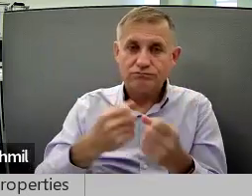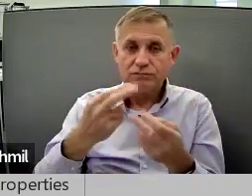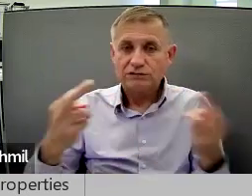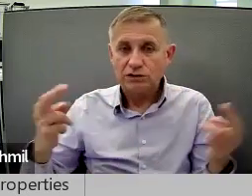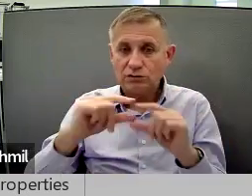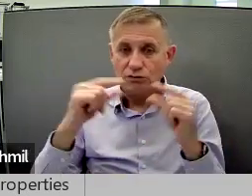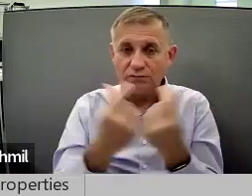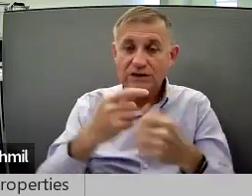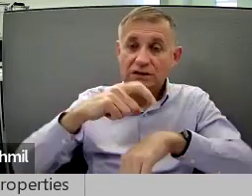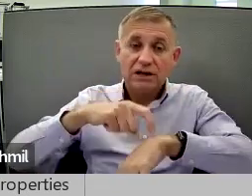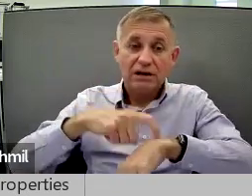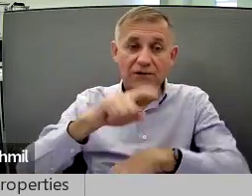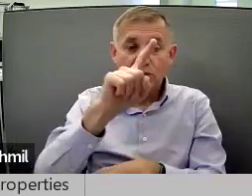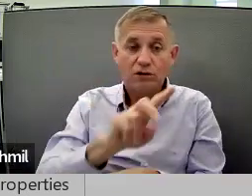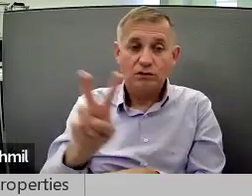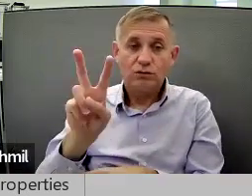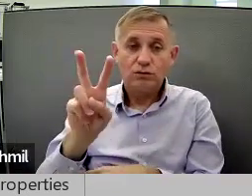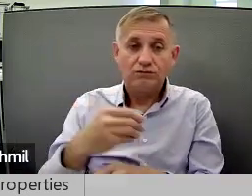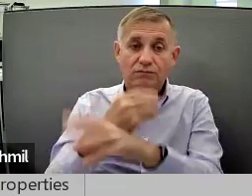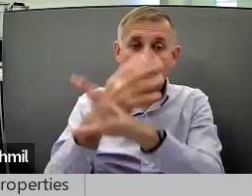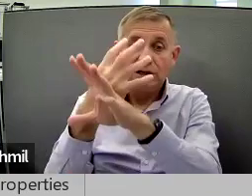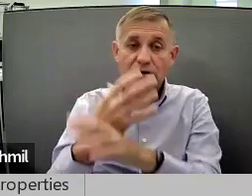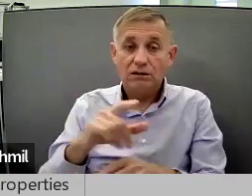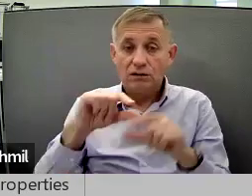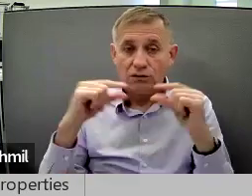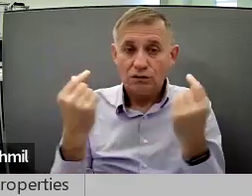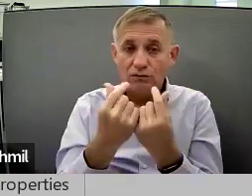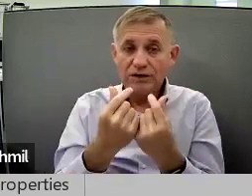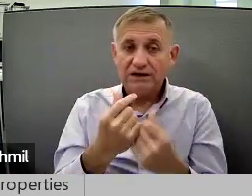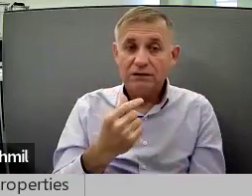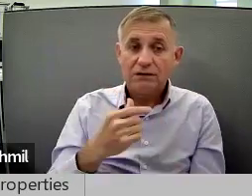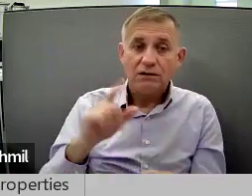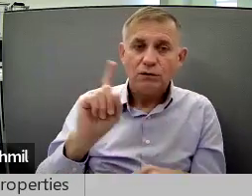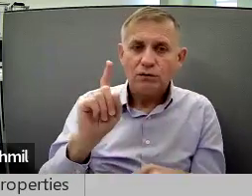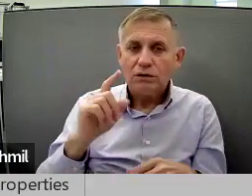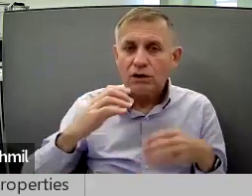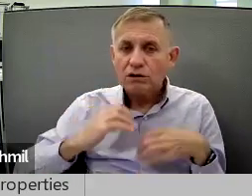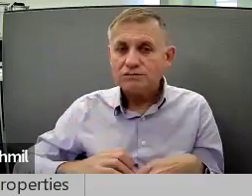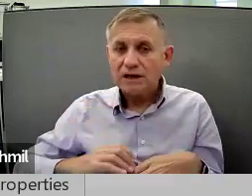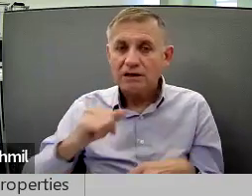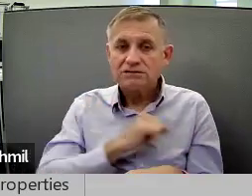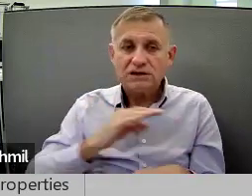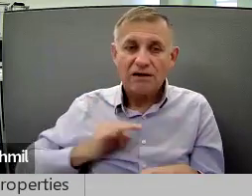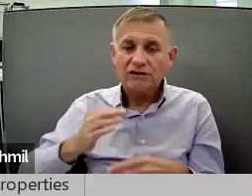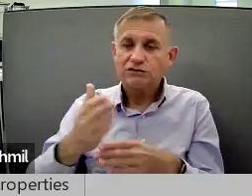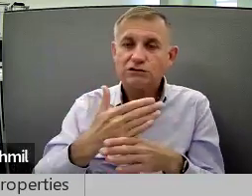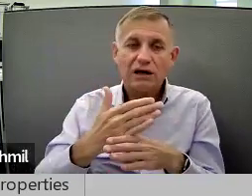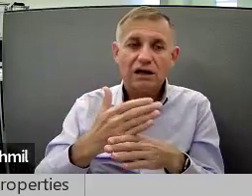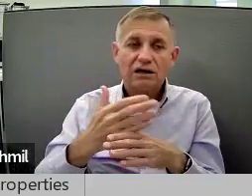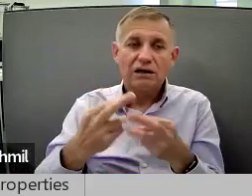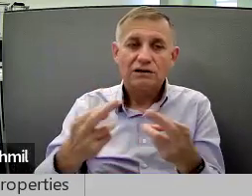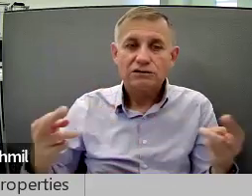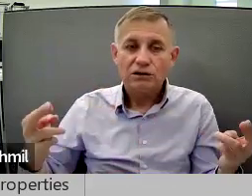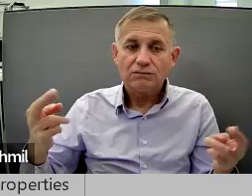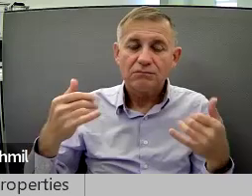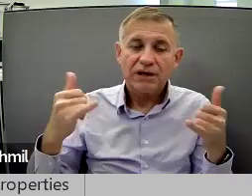Support and Resources group from 1 to 2 p.m. virtually. This is a group where consumers and staff